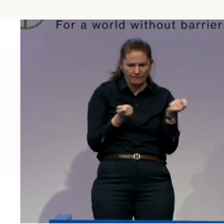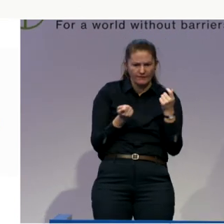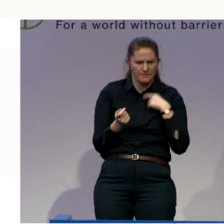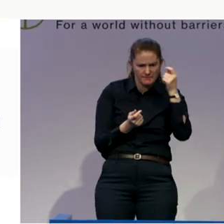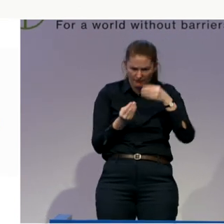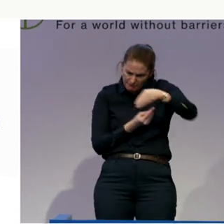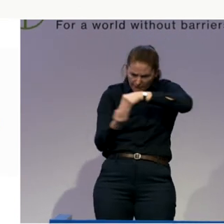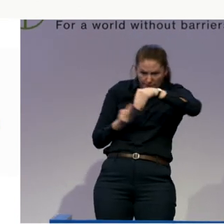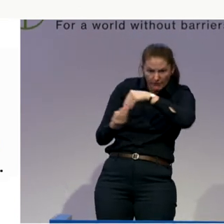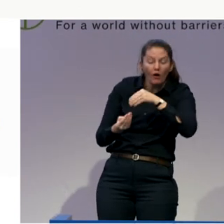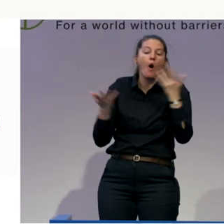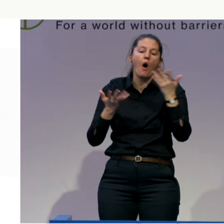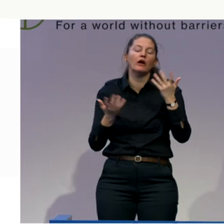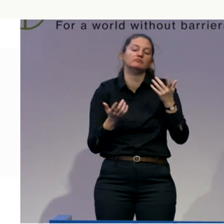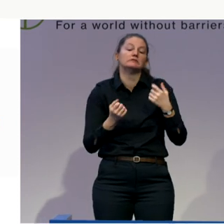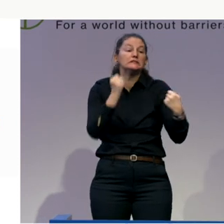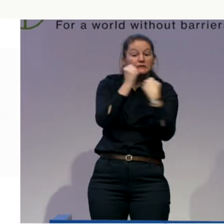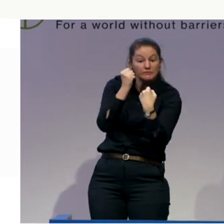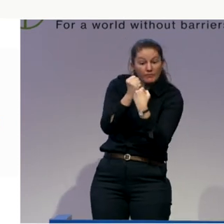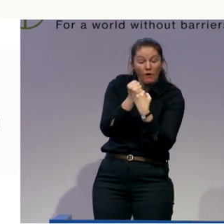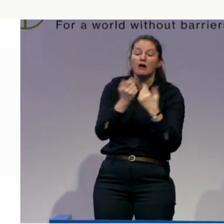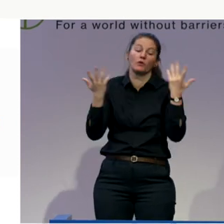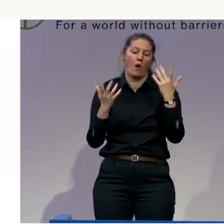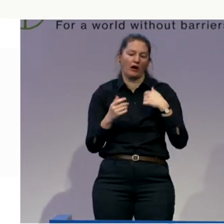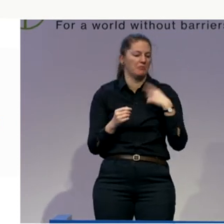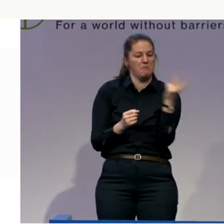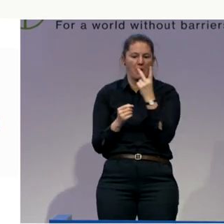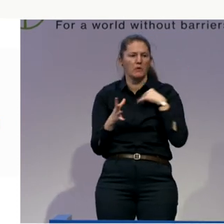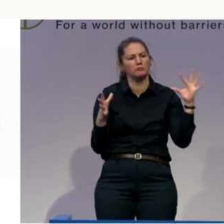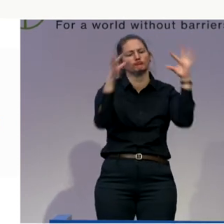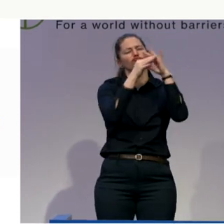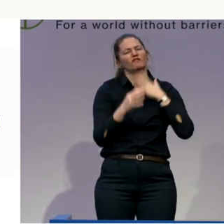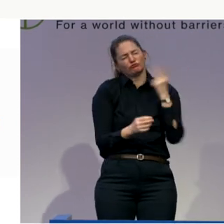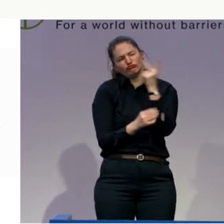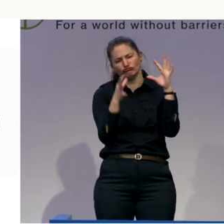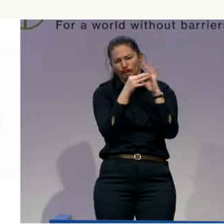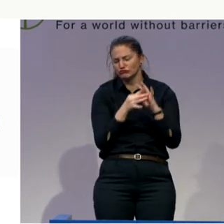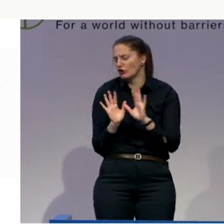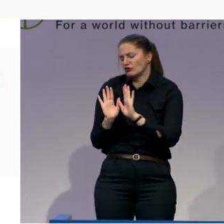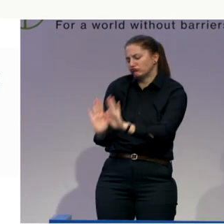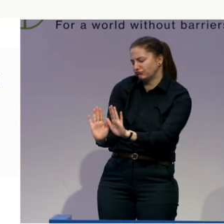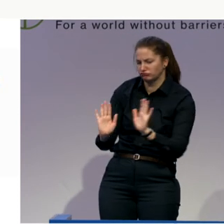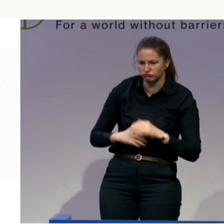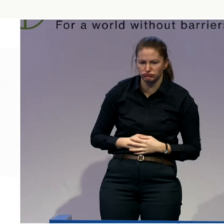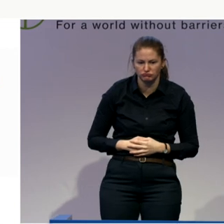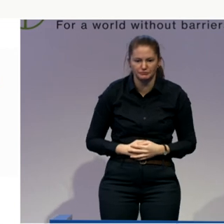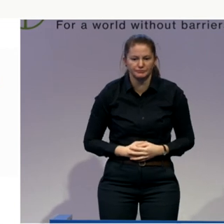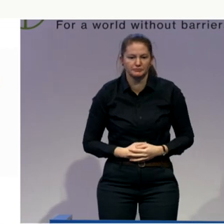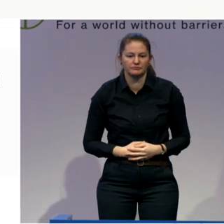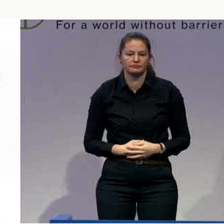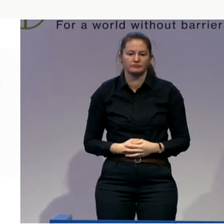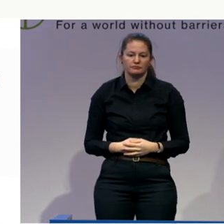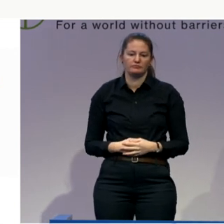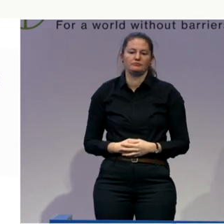what we do see now is that in the system, because we have a classic, still classic system of community care, not